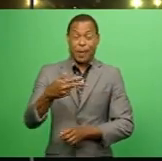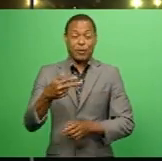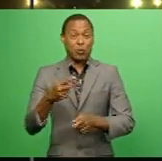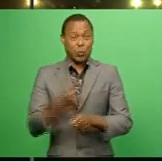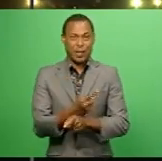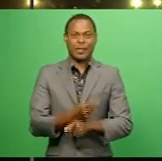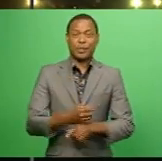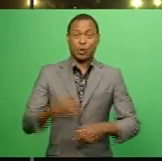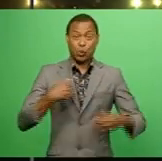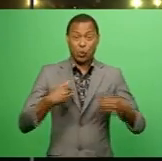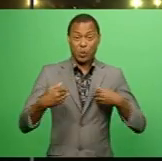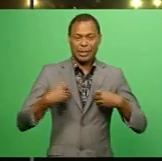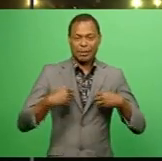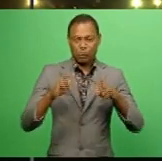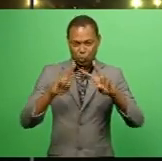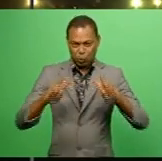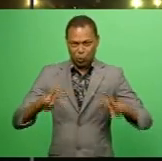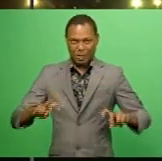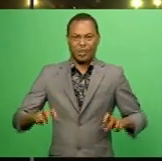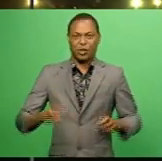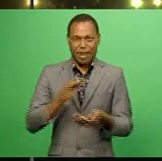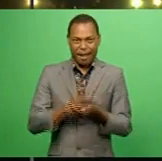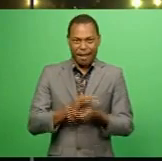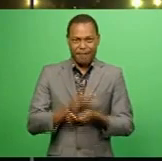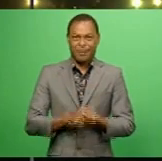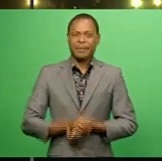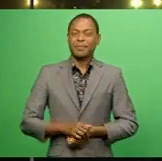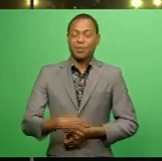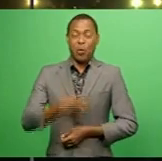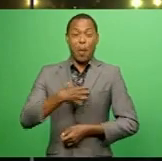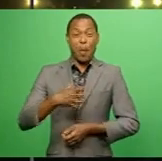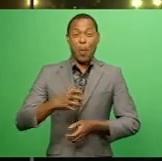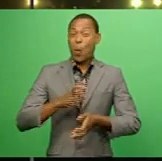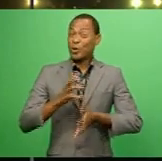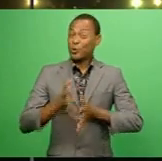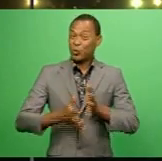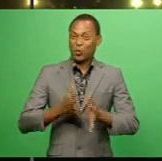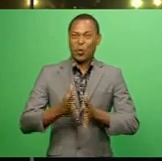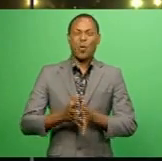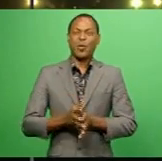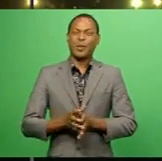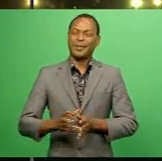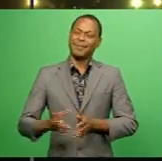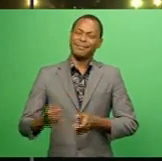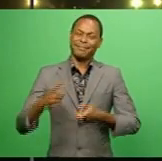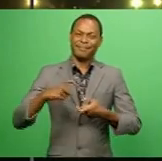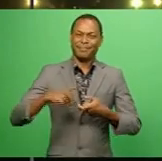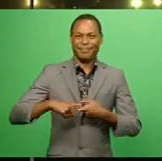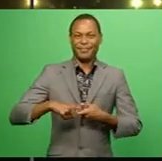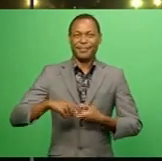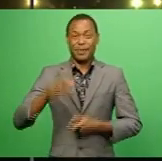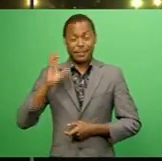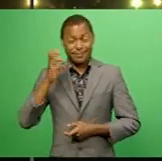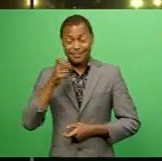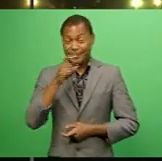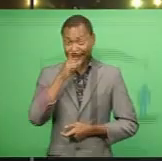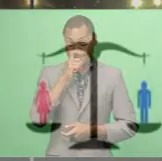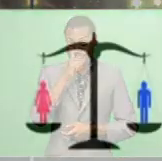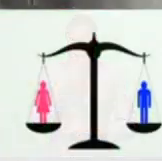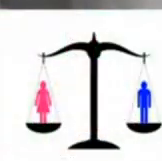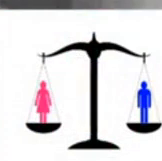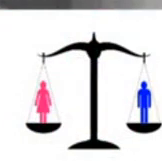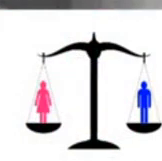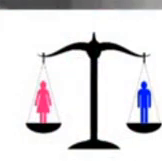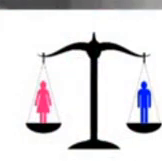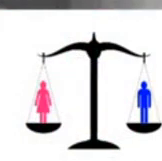begins research into local kava. For these stories and others, you can tune in daily to our sister station, Gold FM, and to our poll